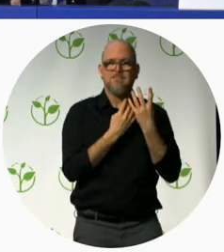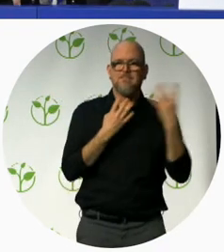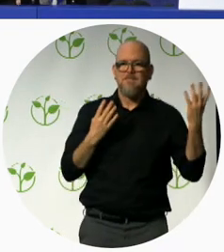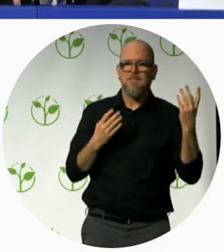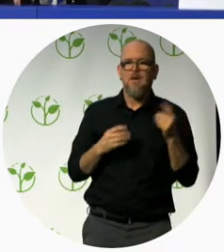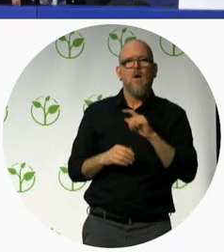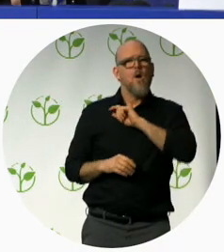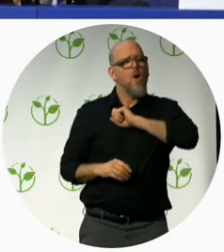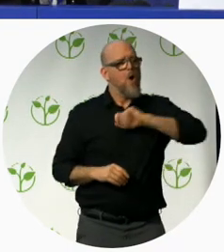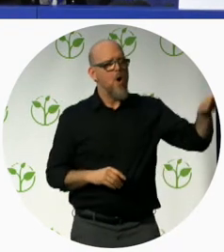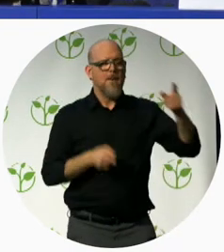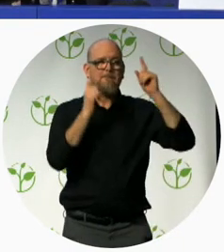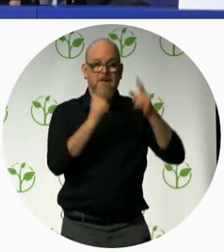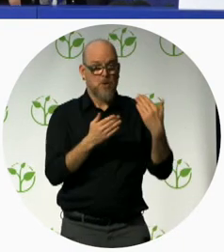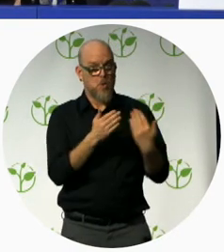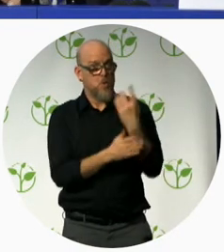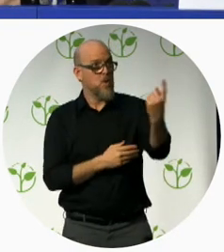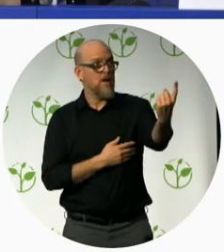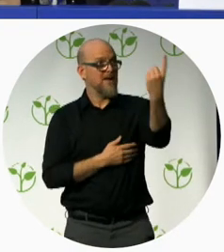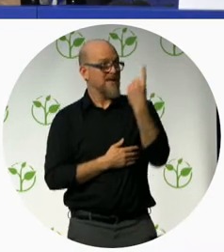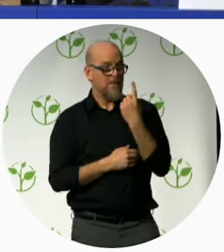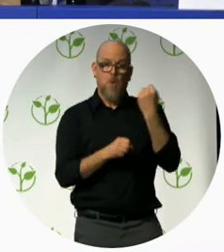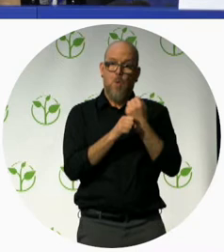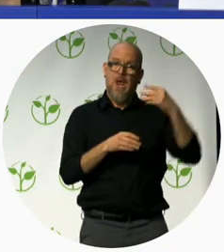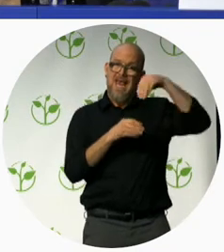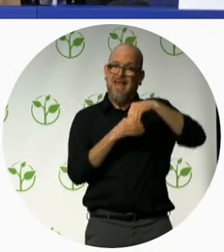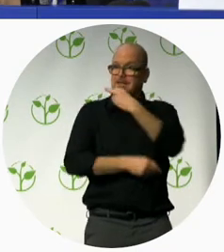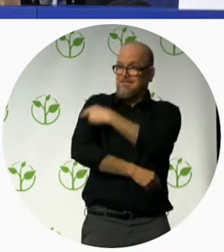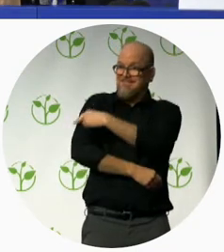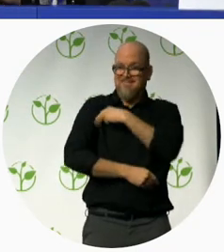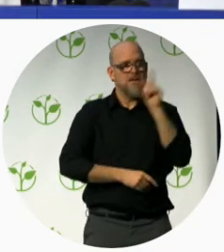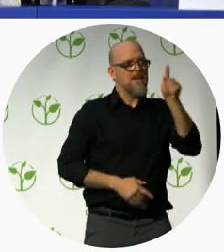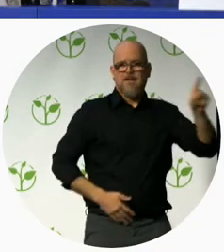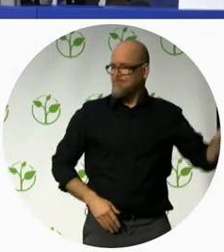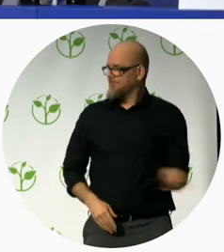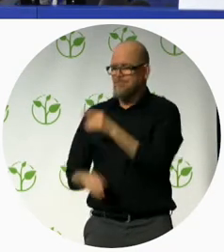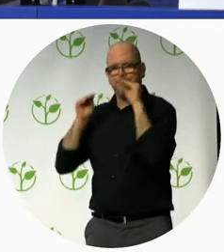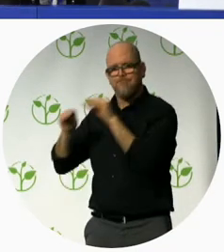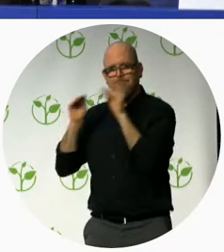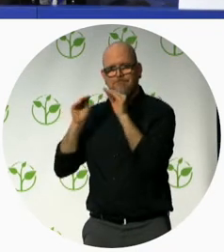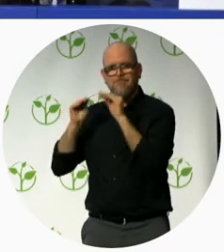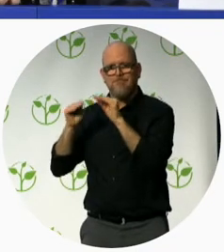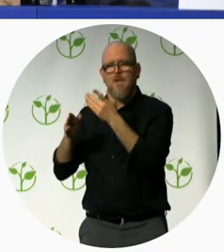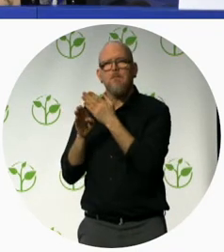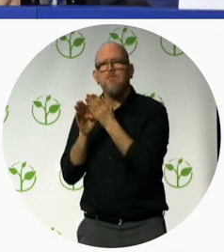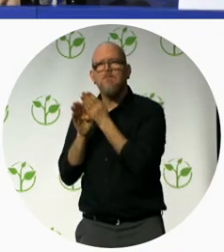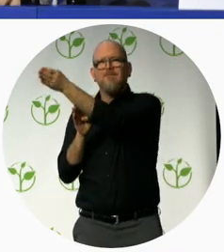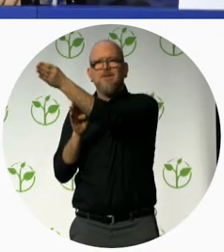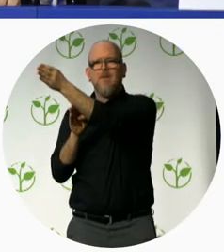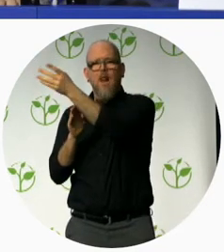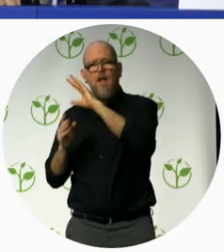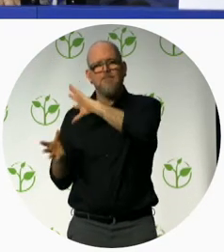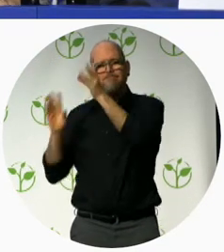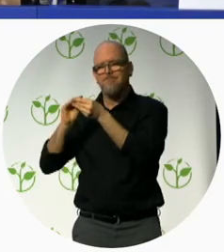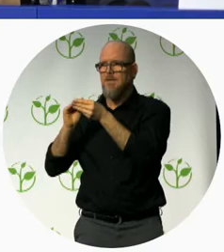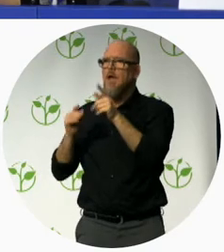this educational program in the framework of ASUTA Medical Center School of Professionalism where